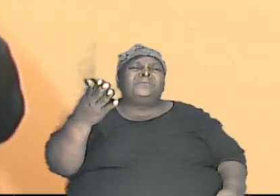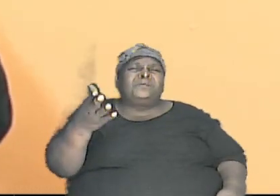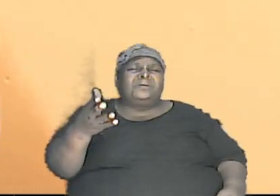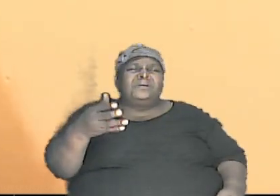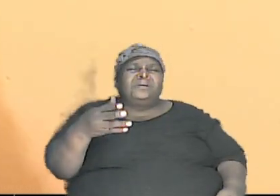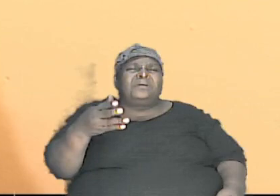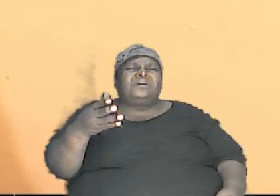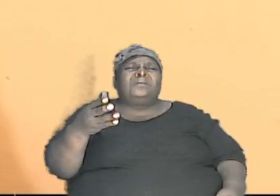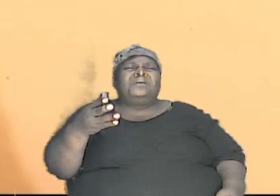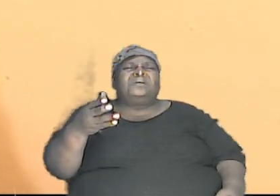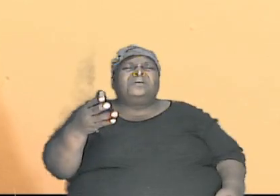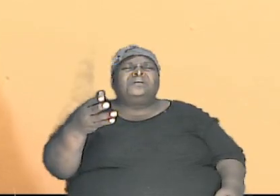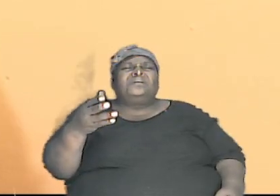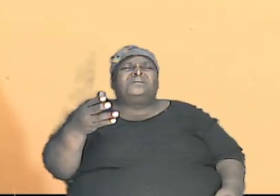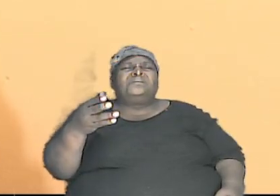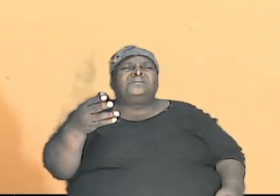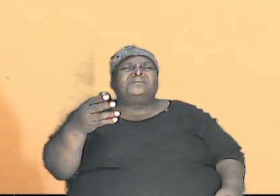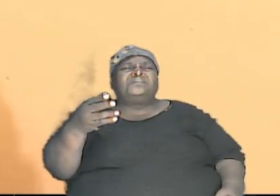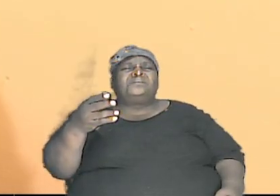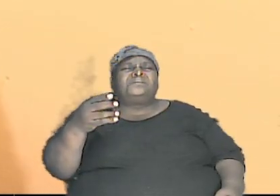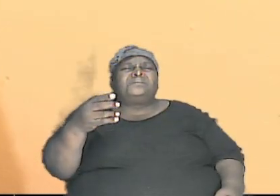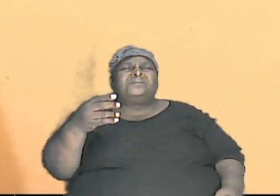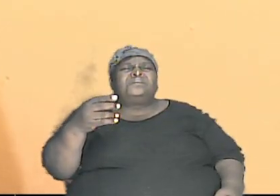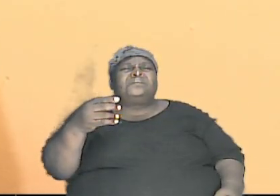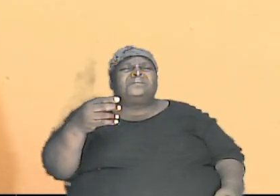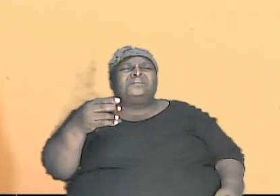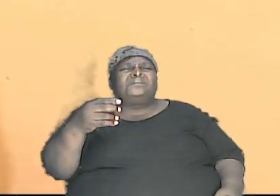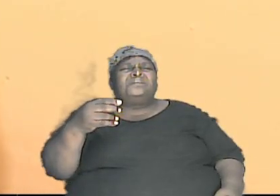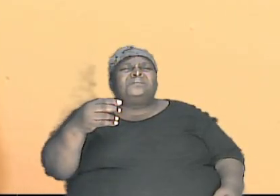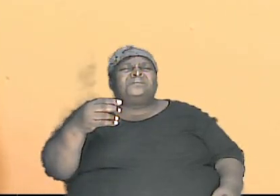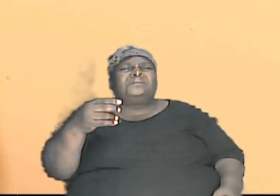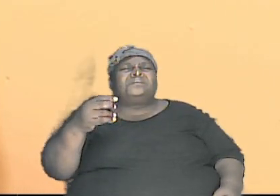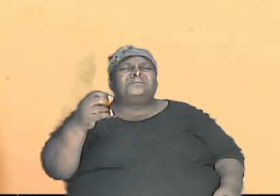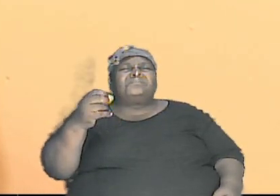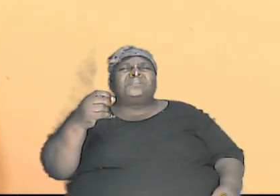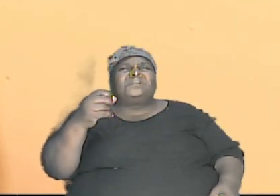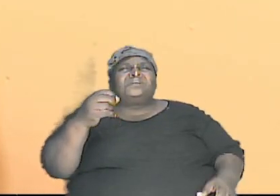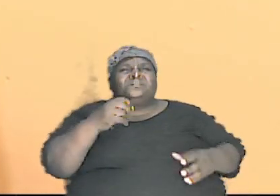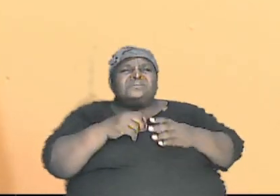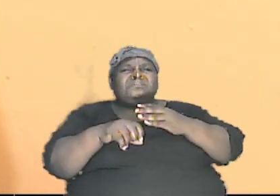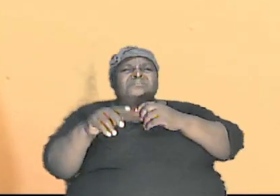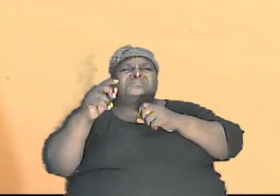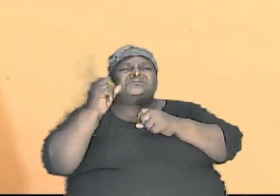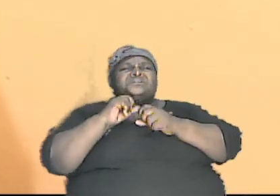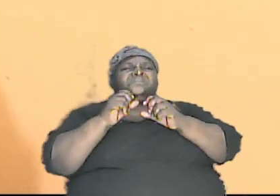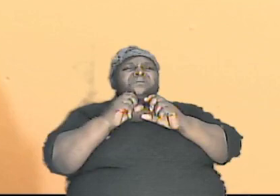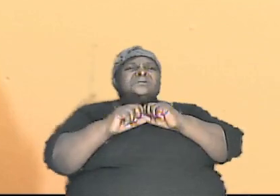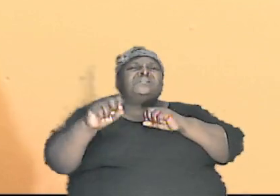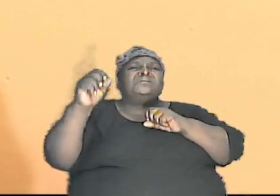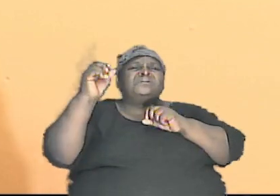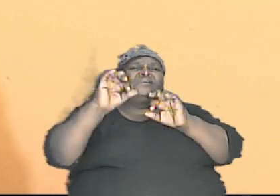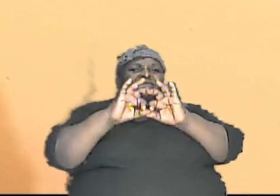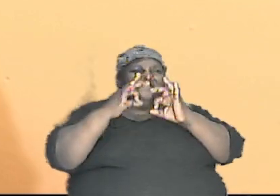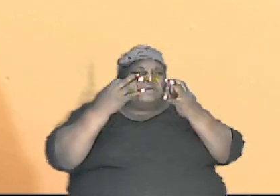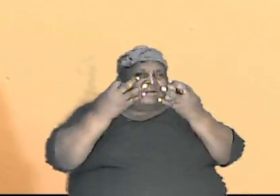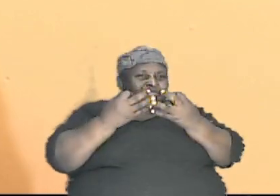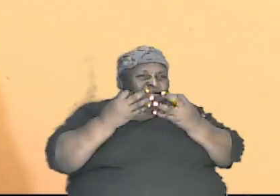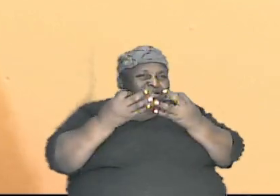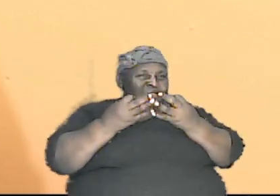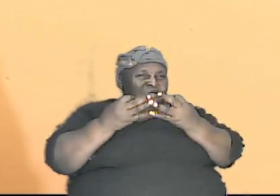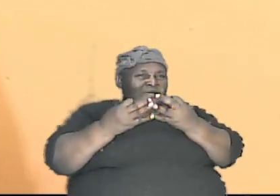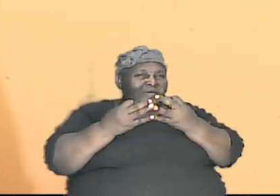diversity in terms of the offsprings and yet it is one